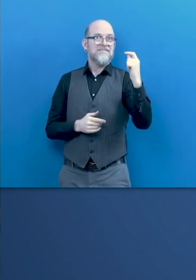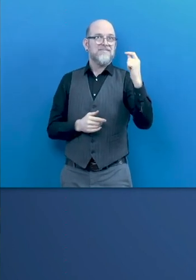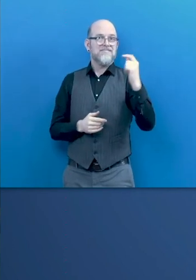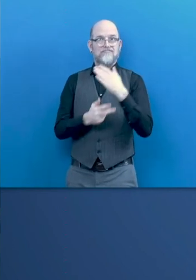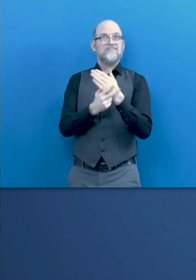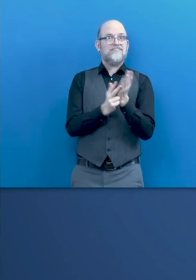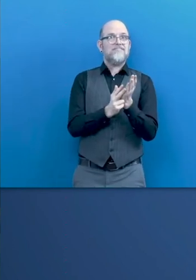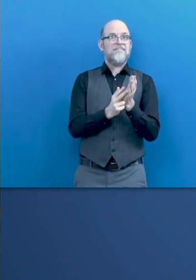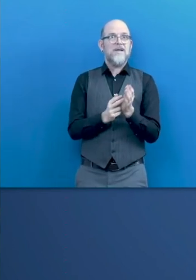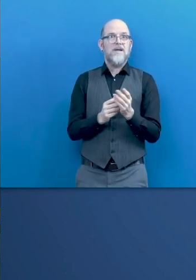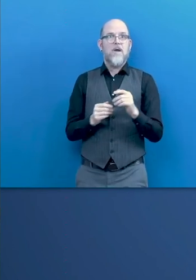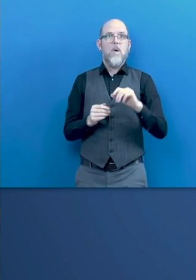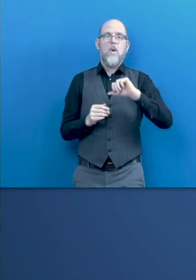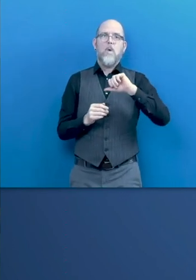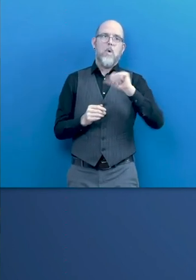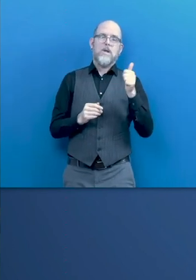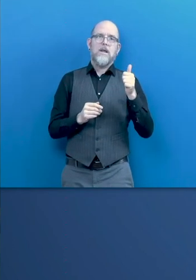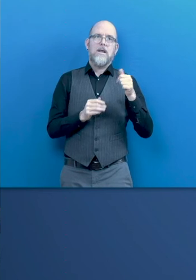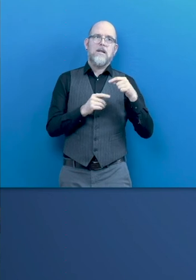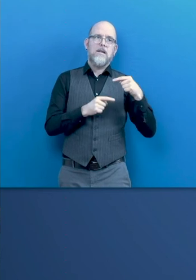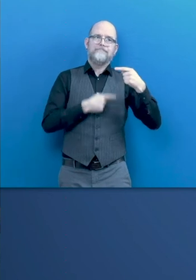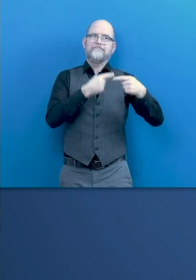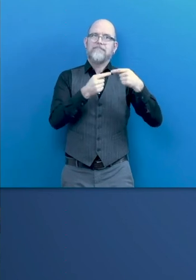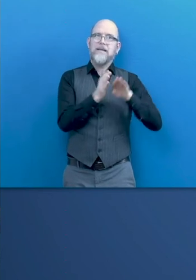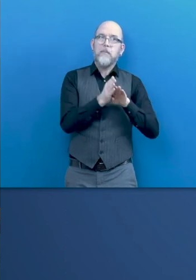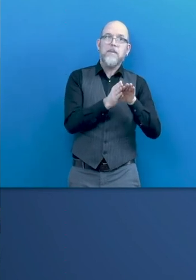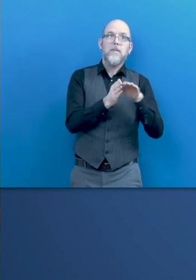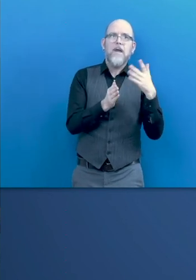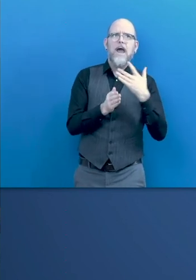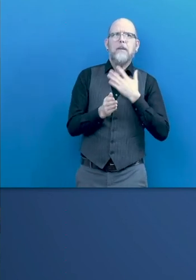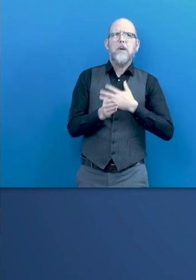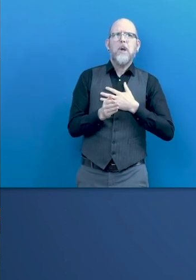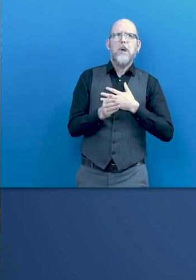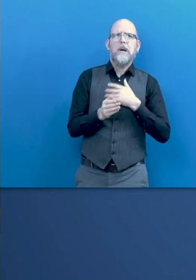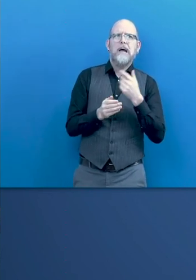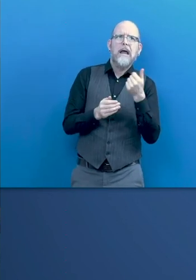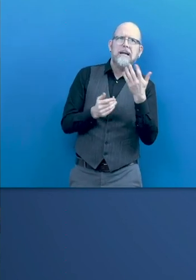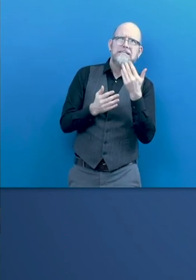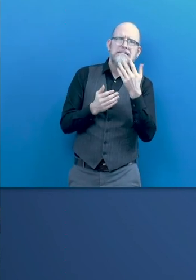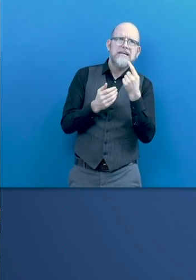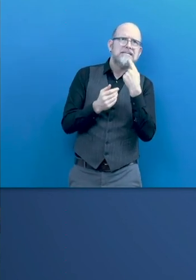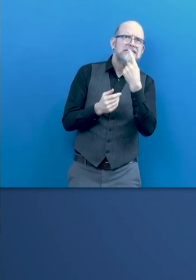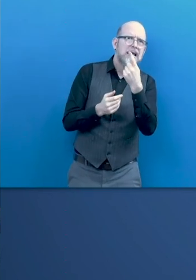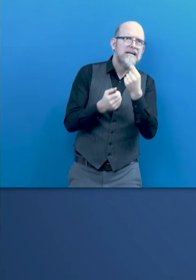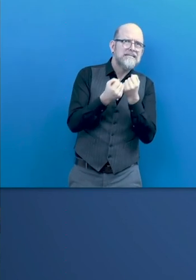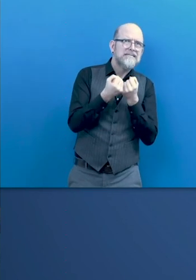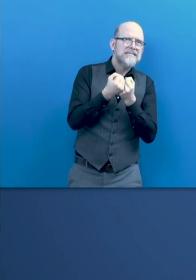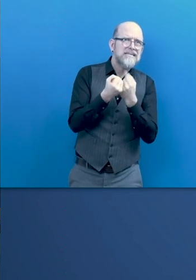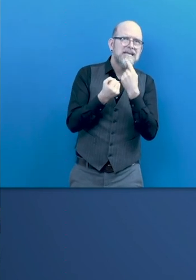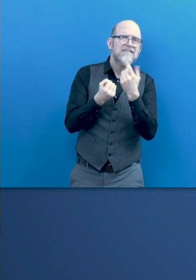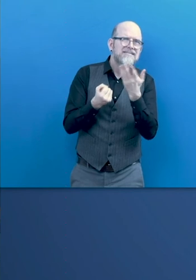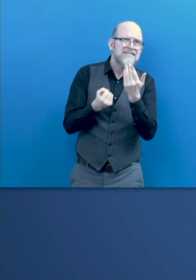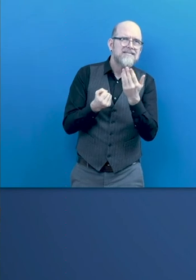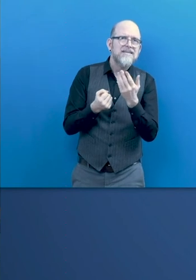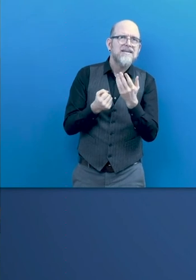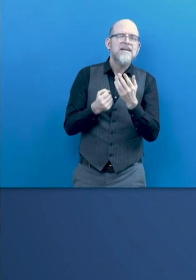a tip to move on. So I'm going to say that something that we really want and we want to expect to see